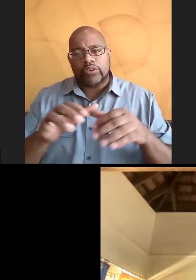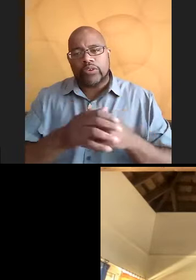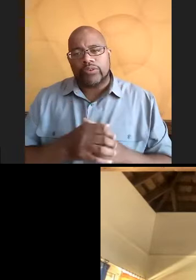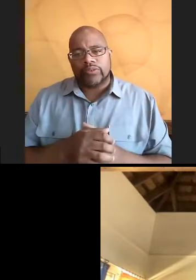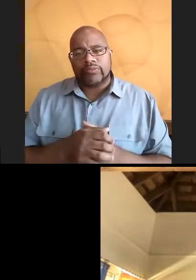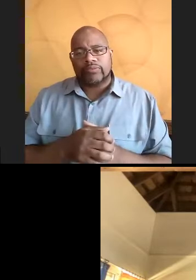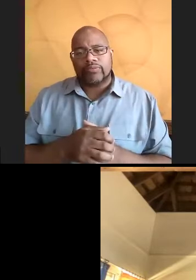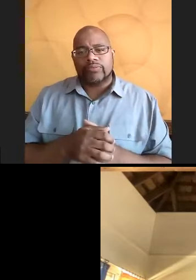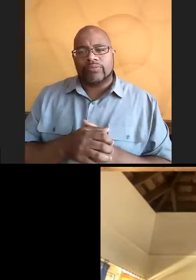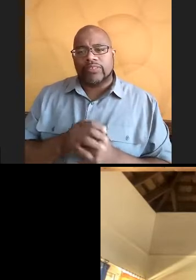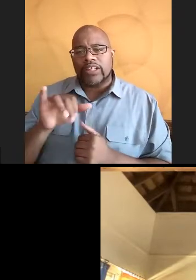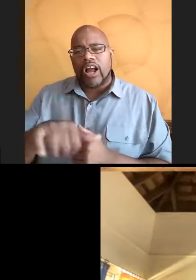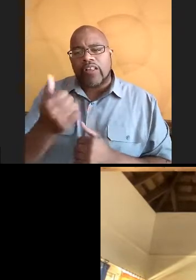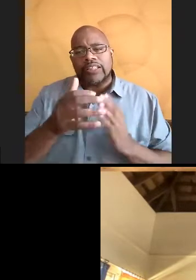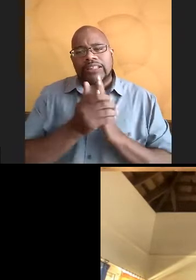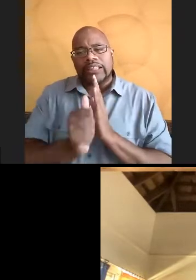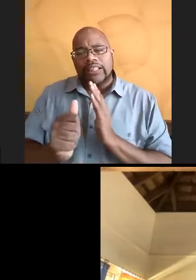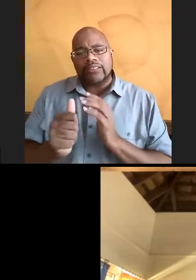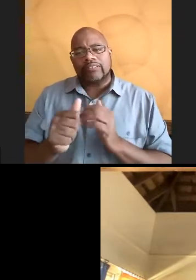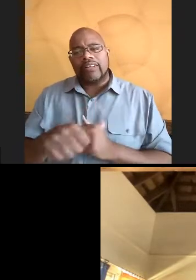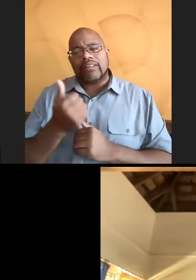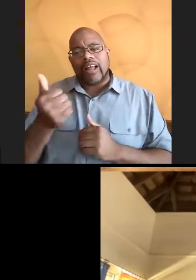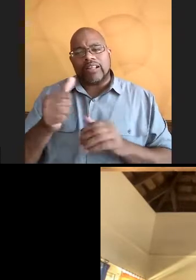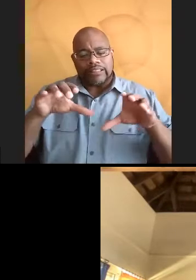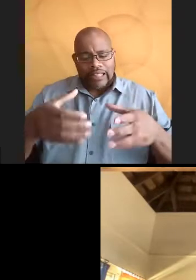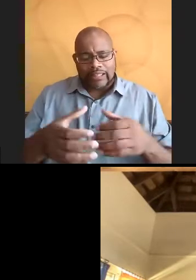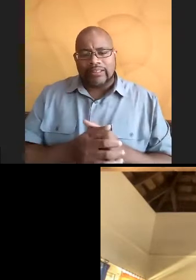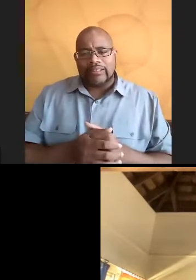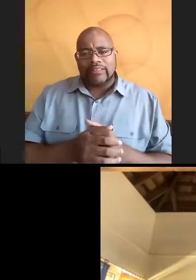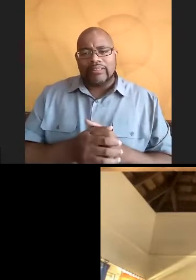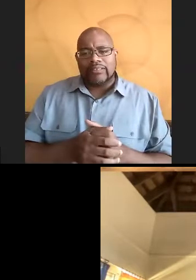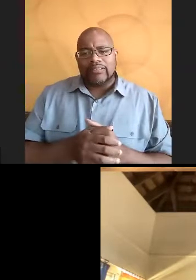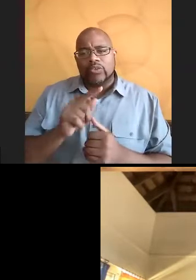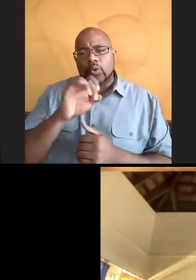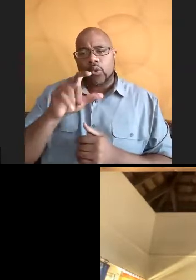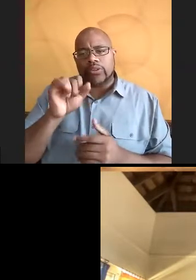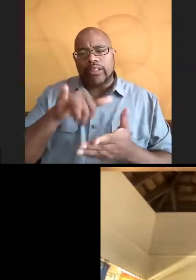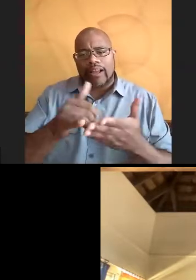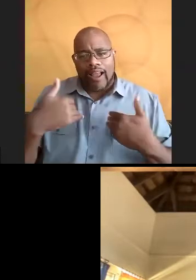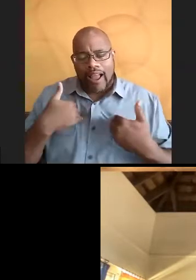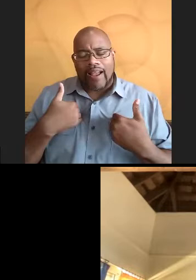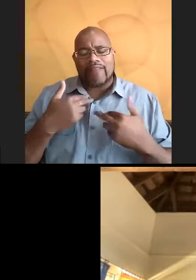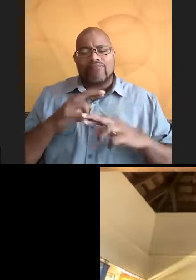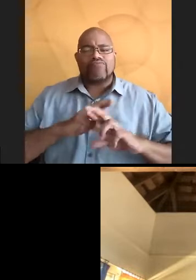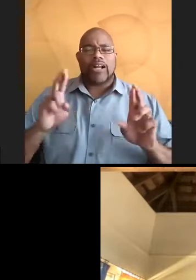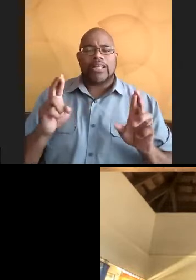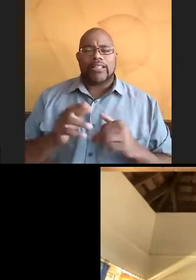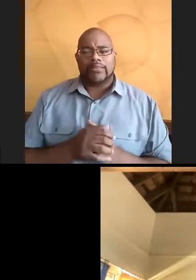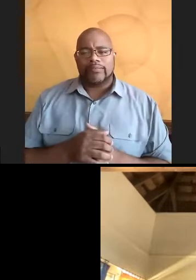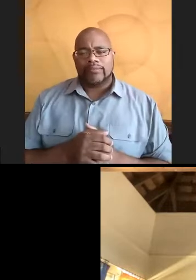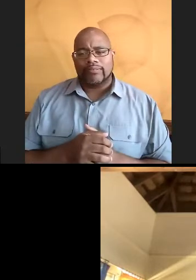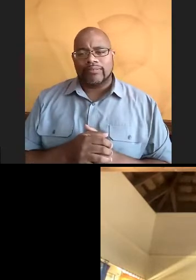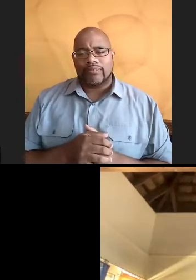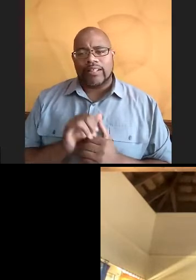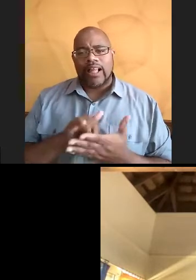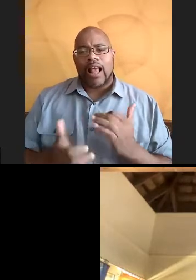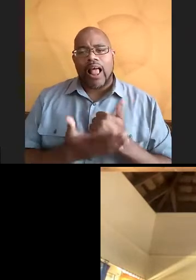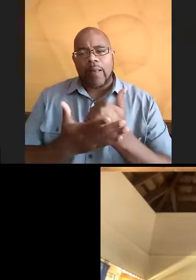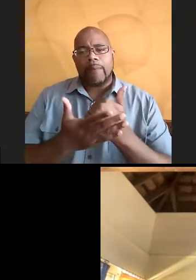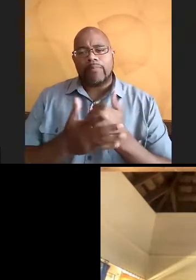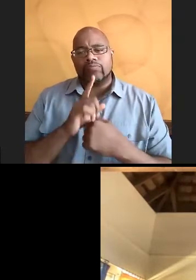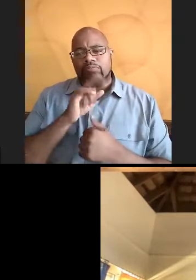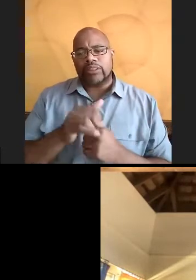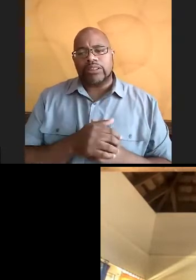Again, just another skill, another set, a set of tools that she has on her tool belt that really helps you to really